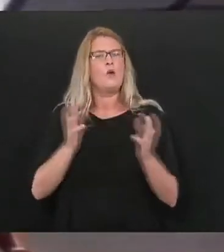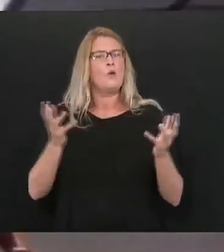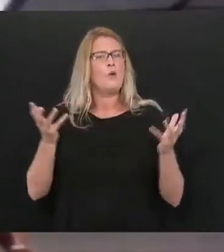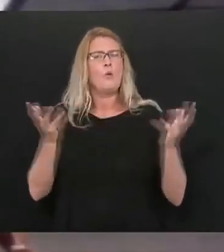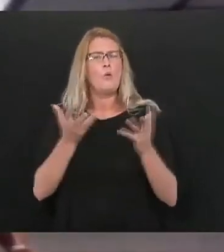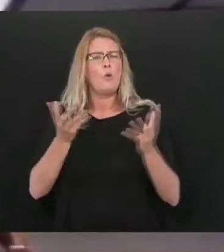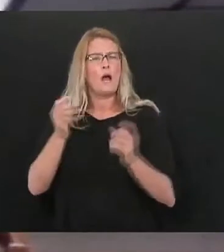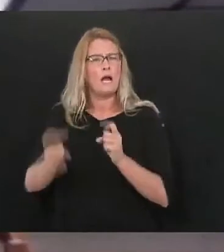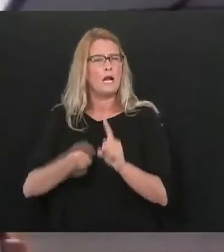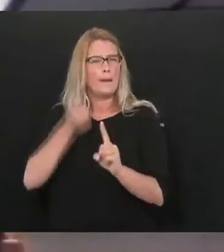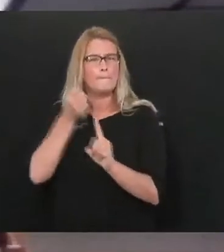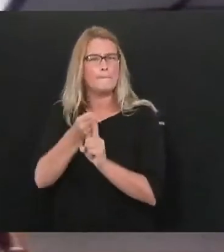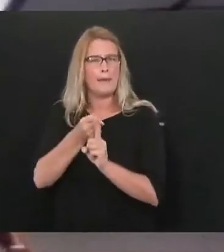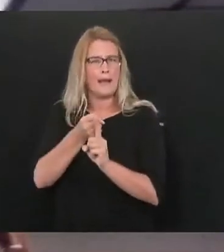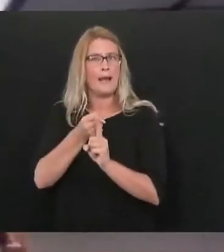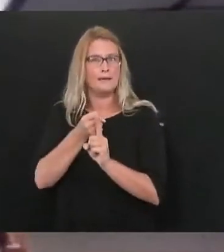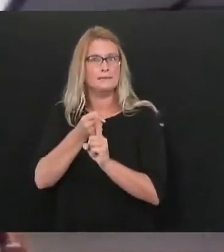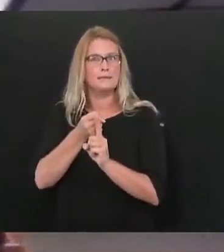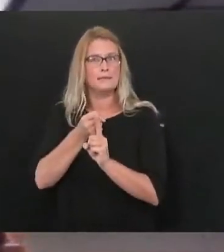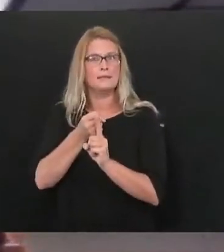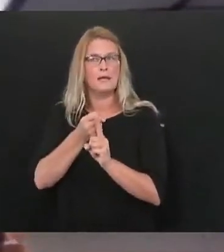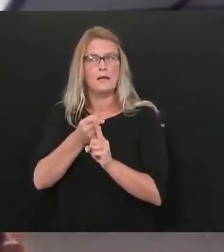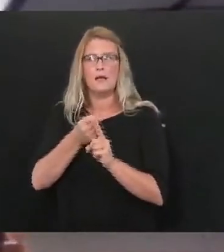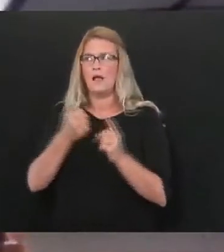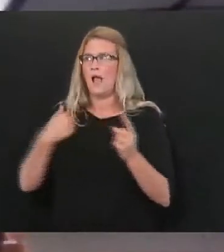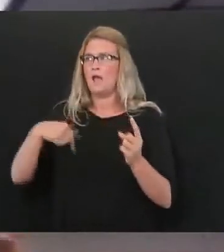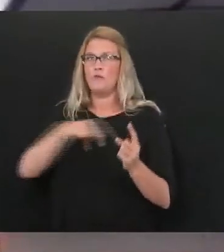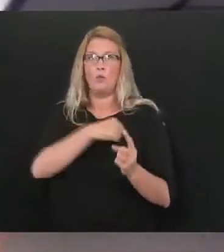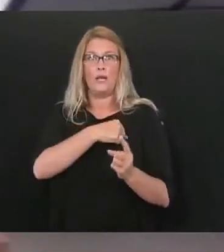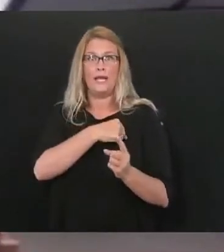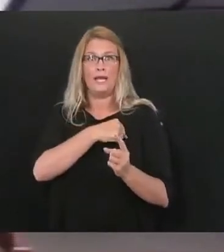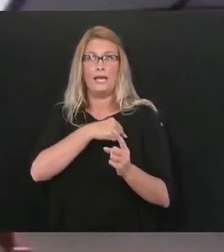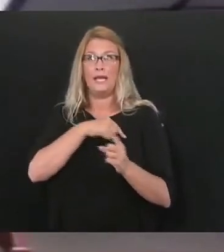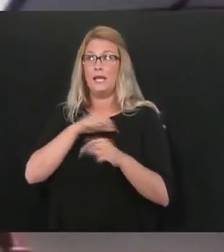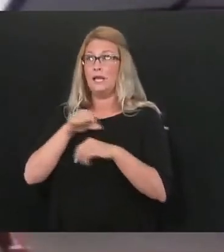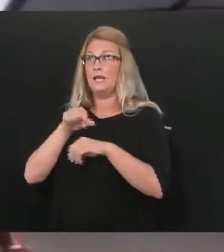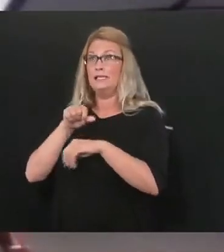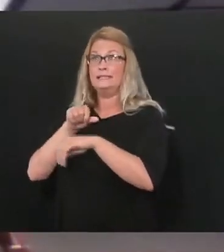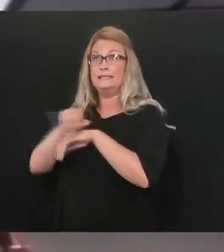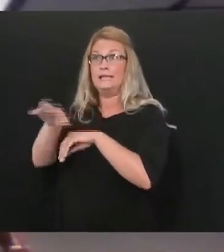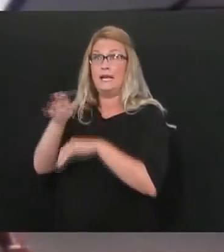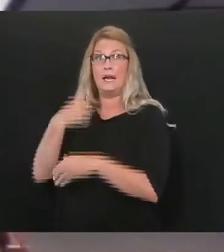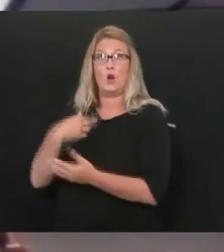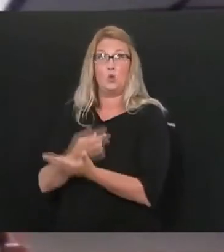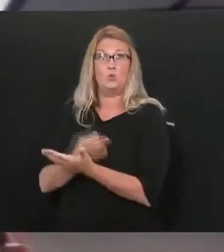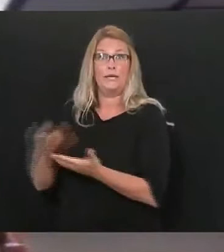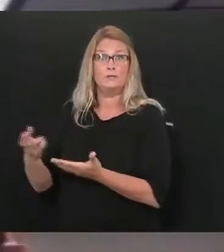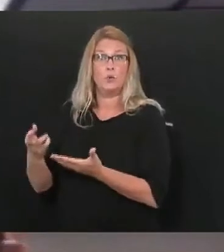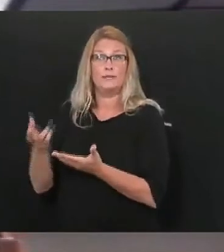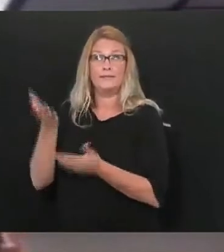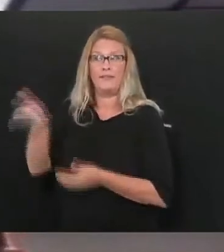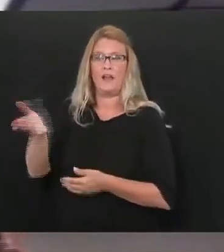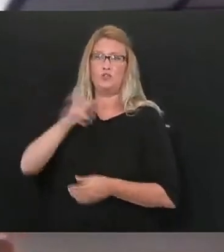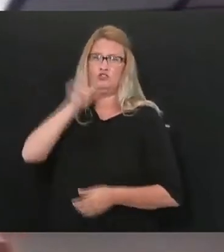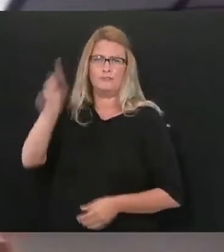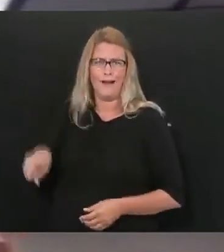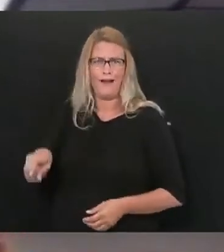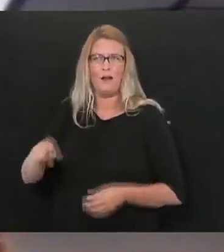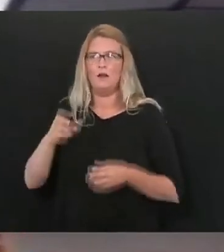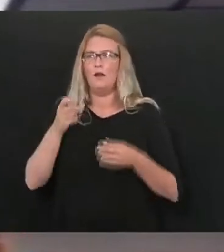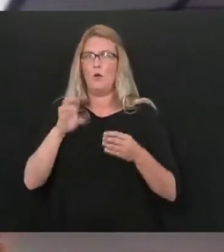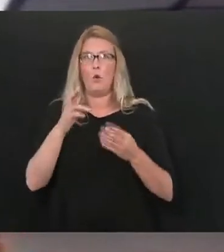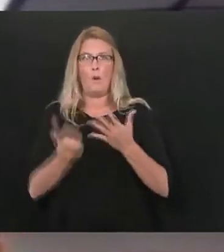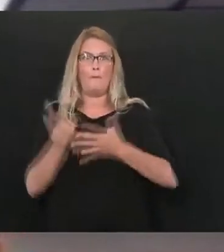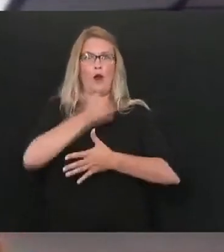impact this discrepancy has had for instance have we you know sent resources to places they didn't need to go or prioritized